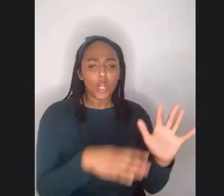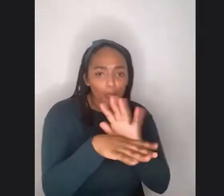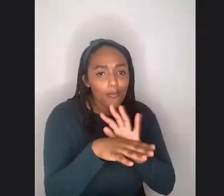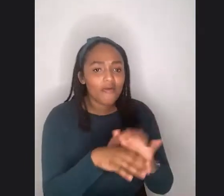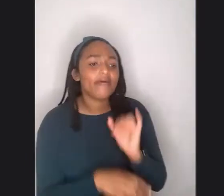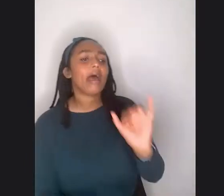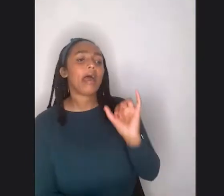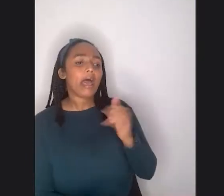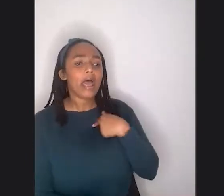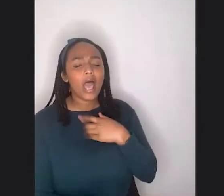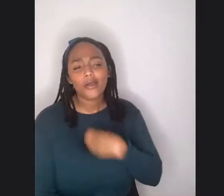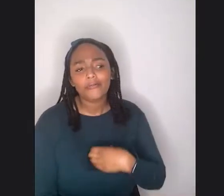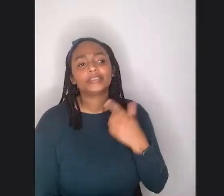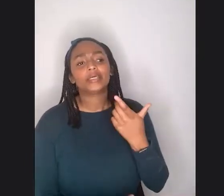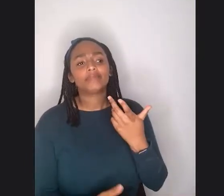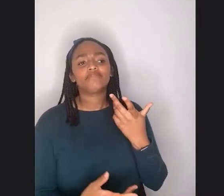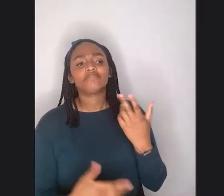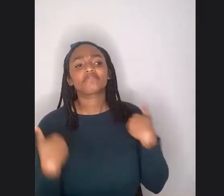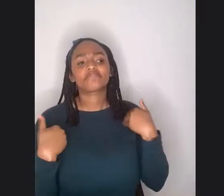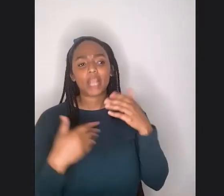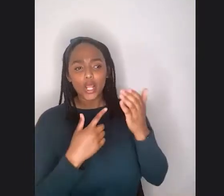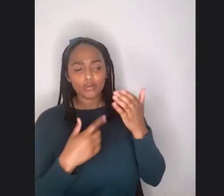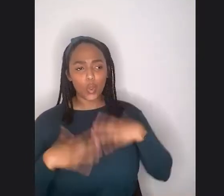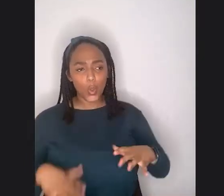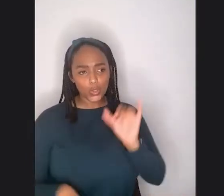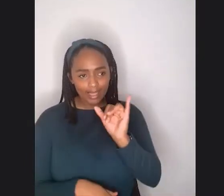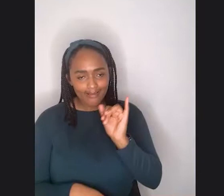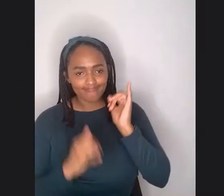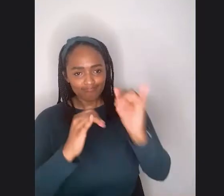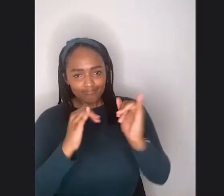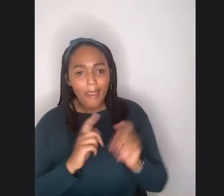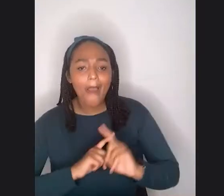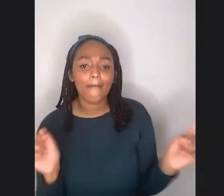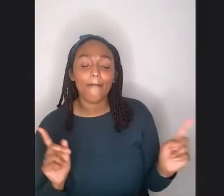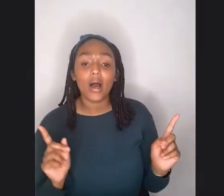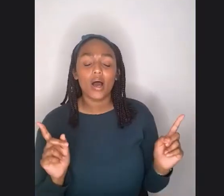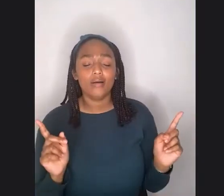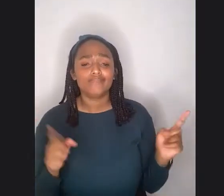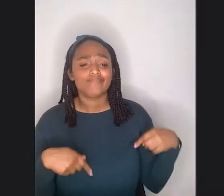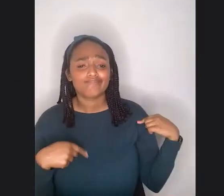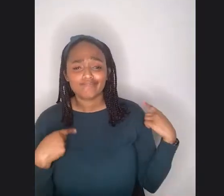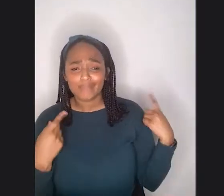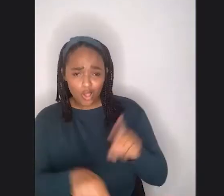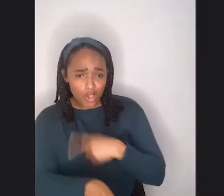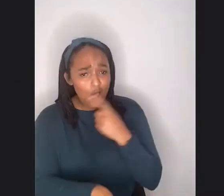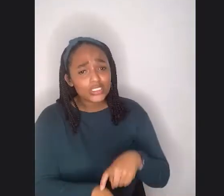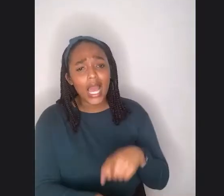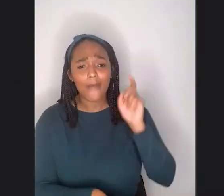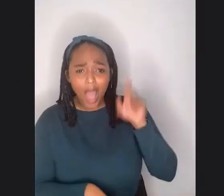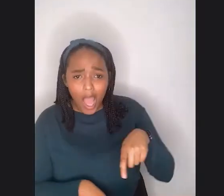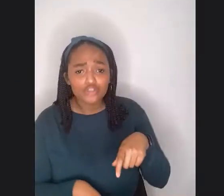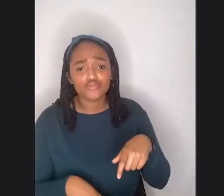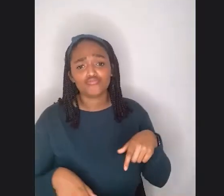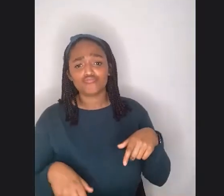stuff like this. And, um, it took time for me to get used to even like the basics, like how do I pose?